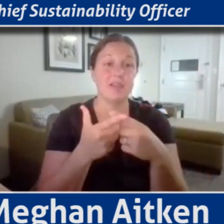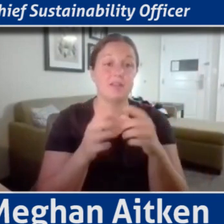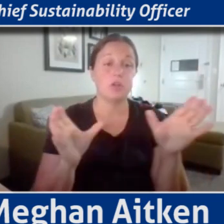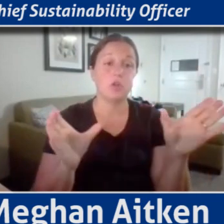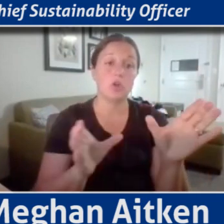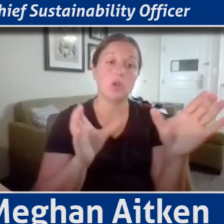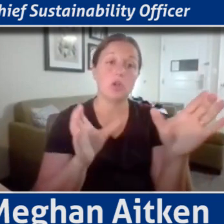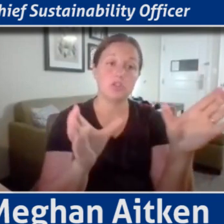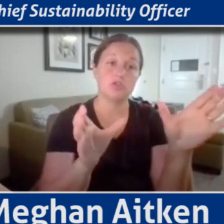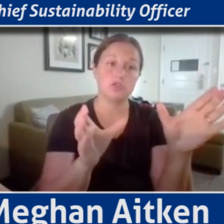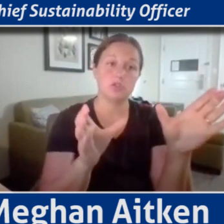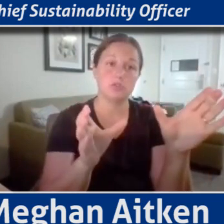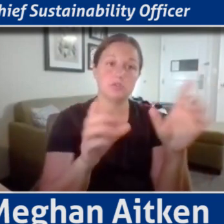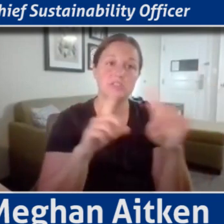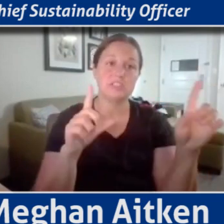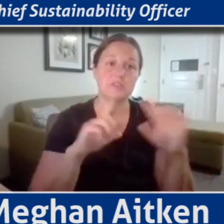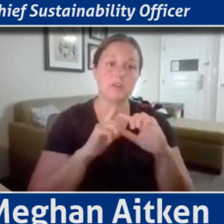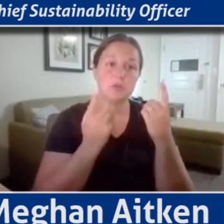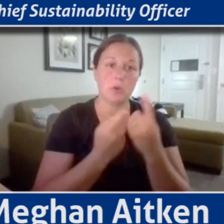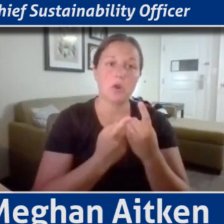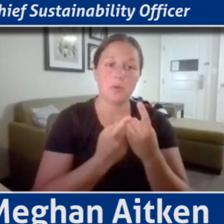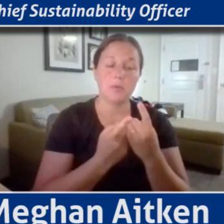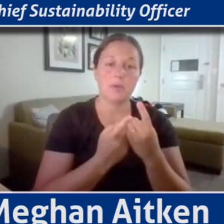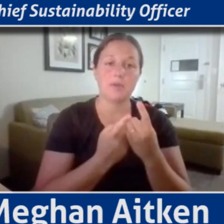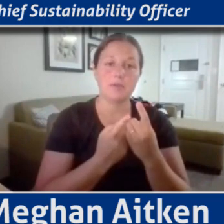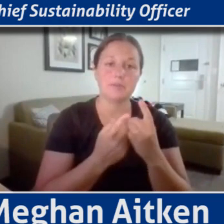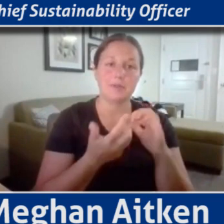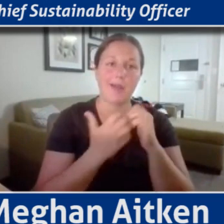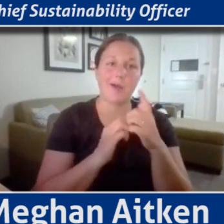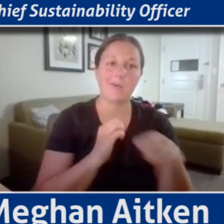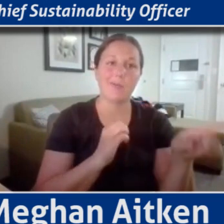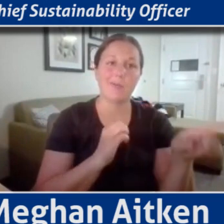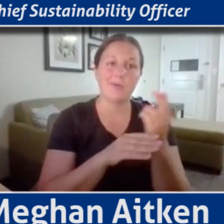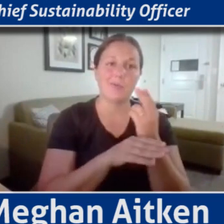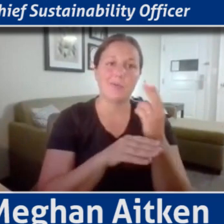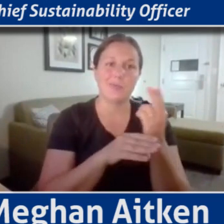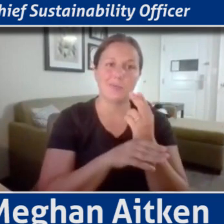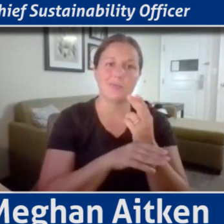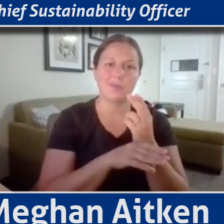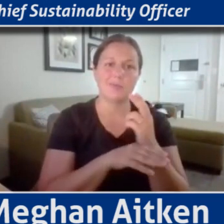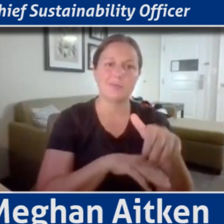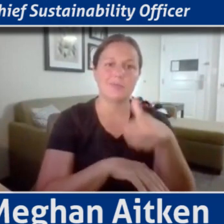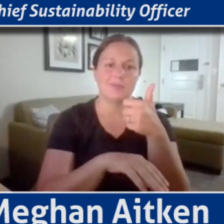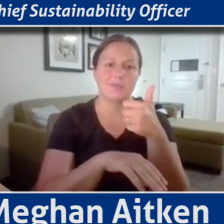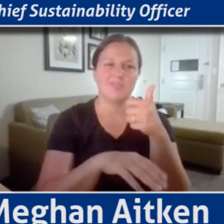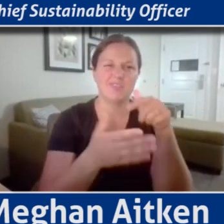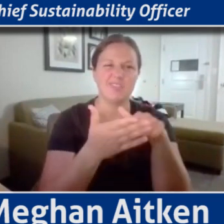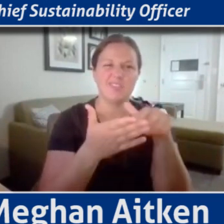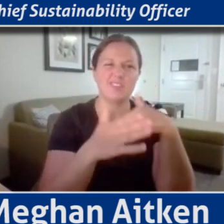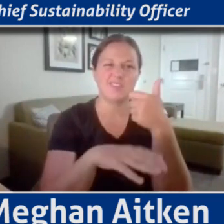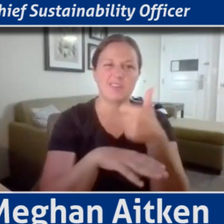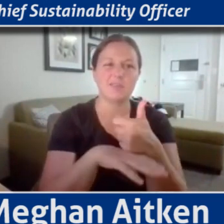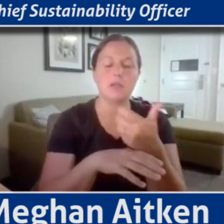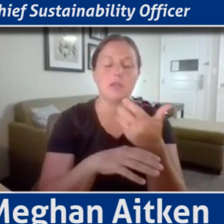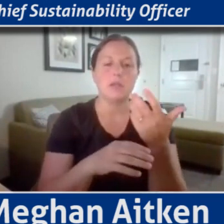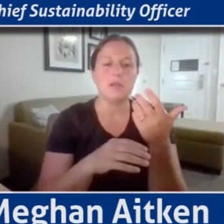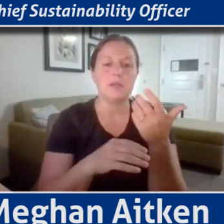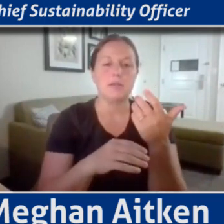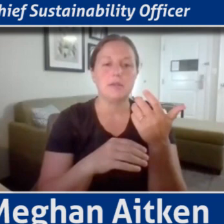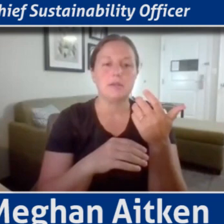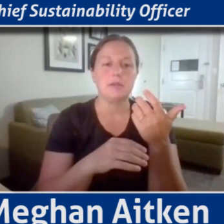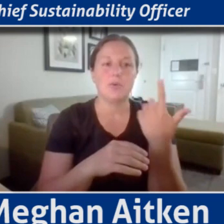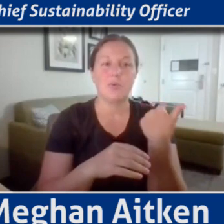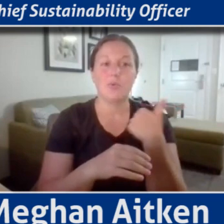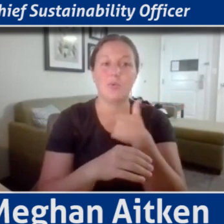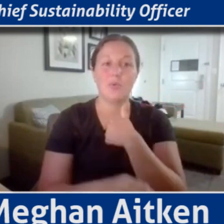different departments, and how they're reaching their SDGs in multiple areas. So, we have different models. We just